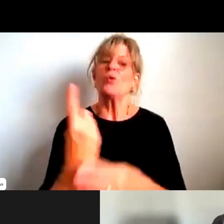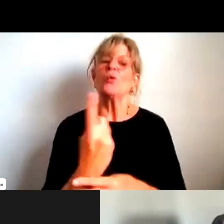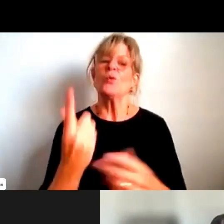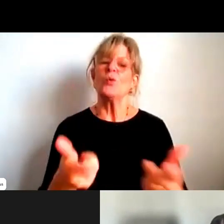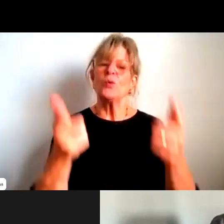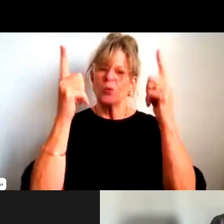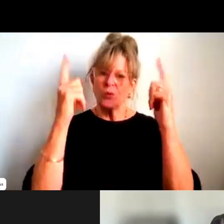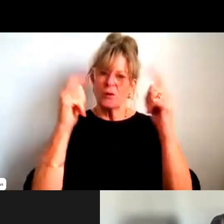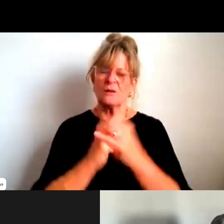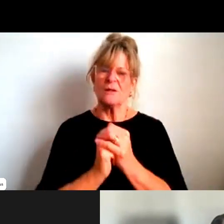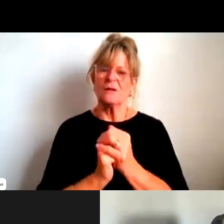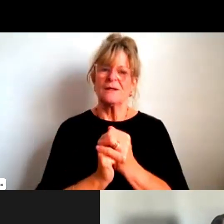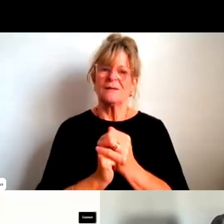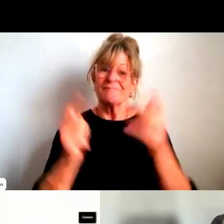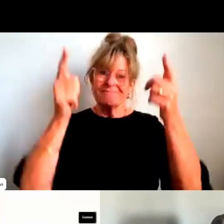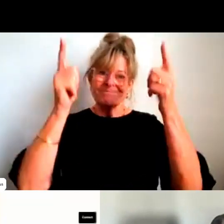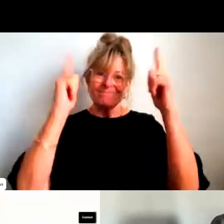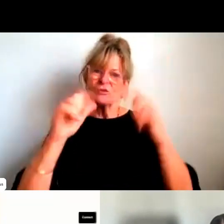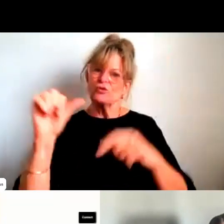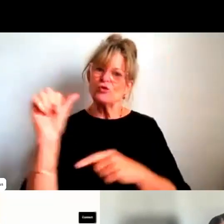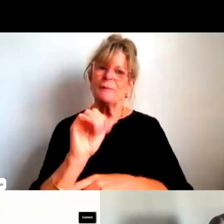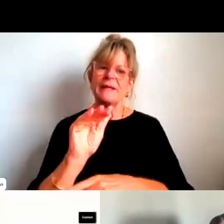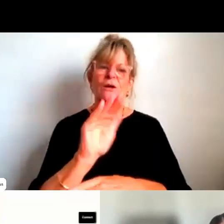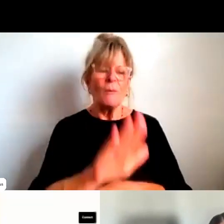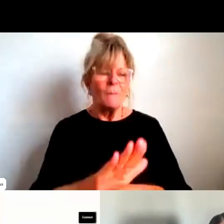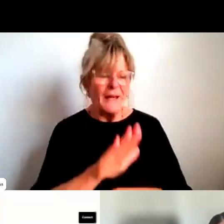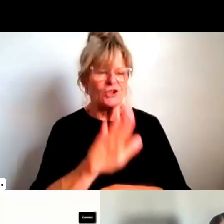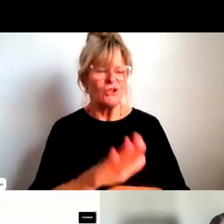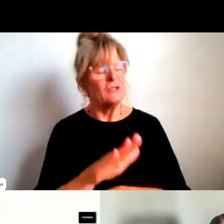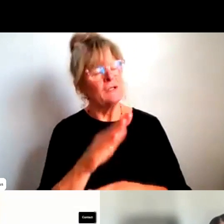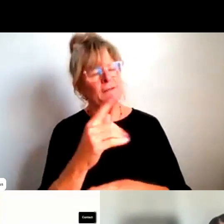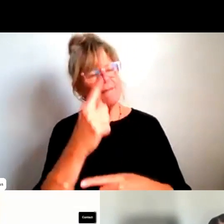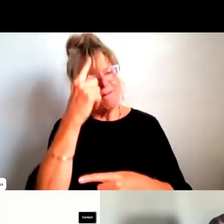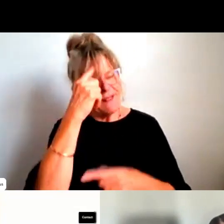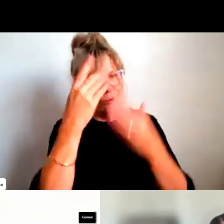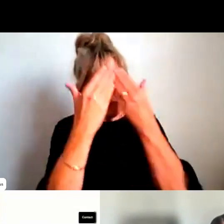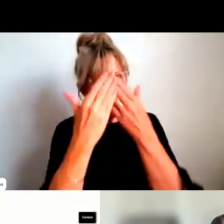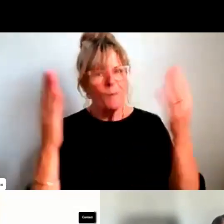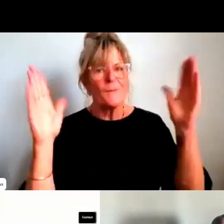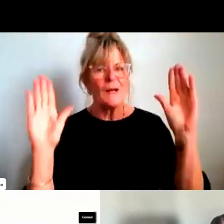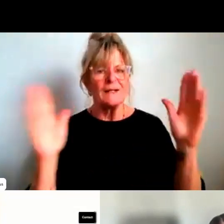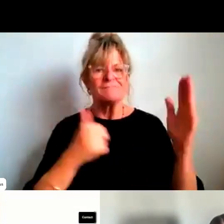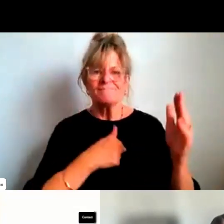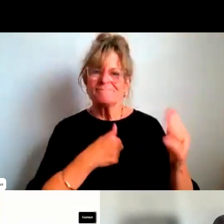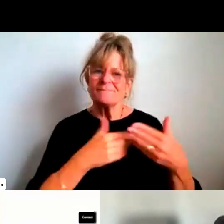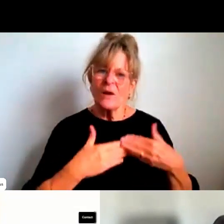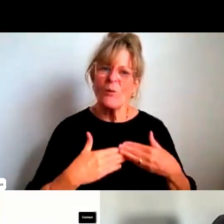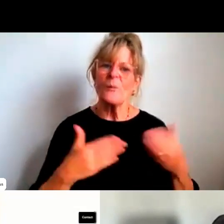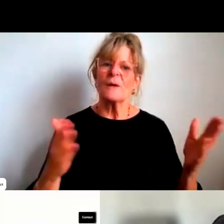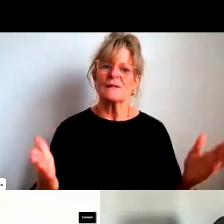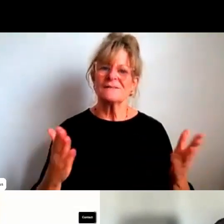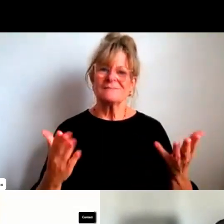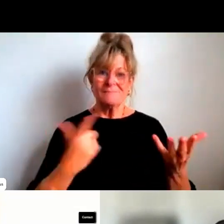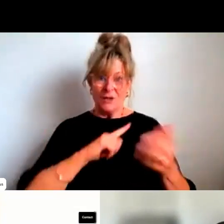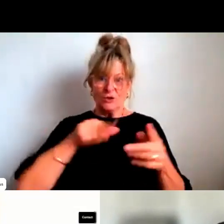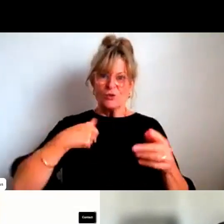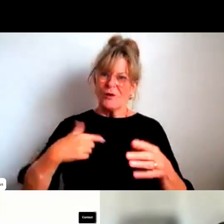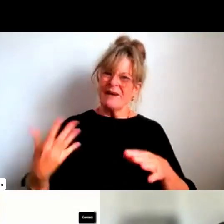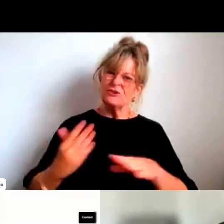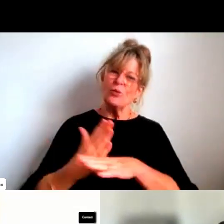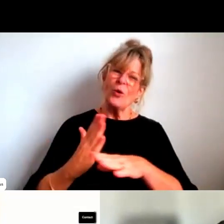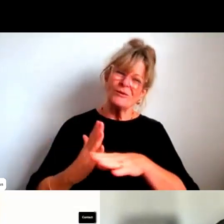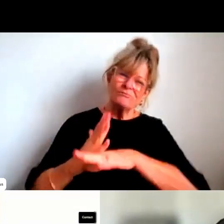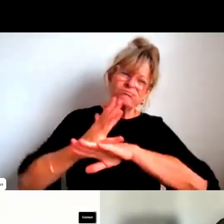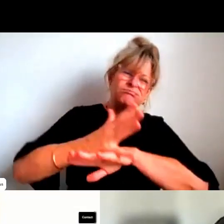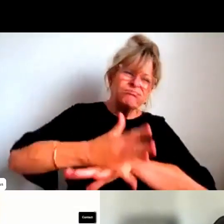to be compassionate, considerate and conscientious, three C's as I'd call it, considering we have had to work extra hard to get there to these